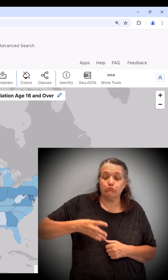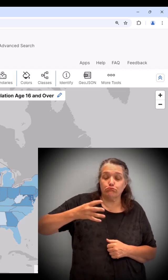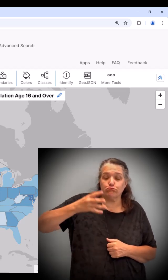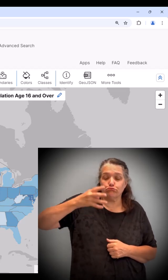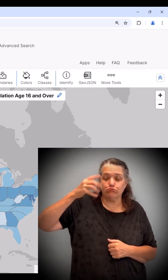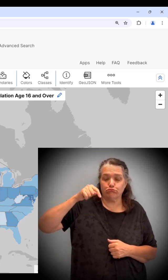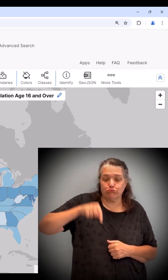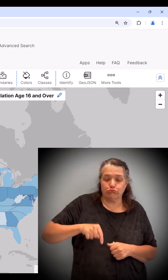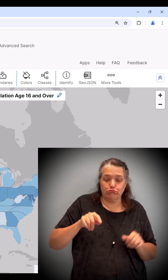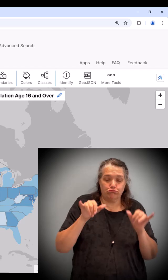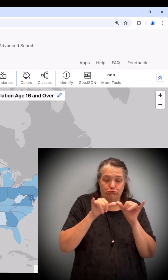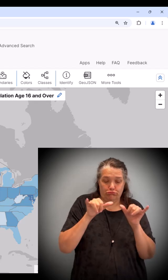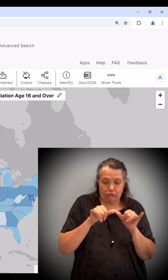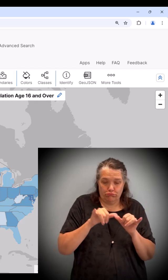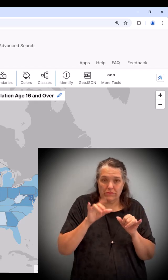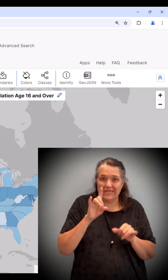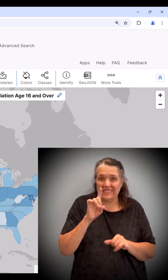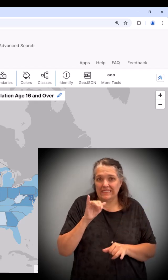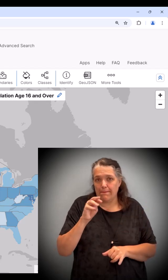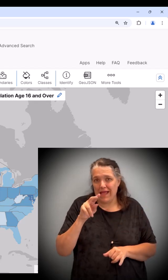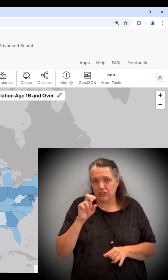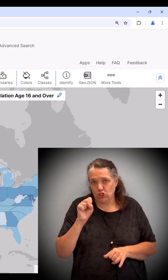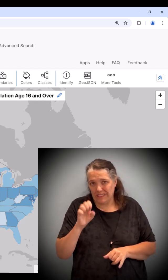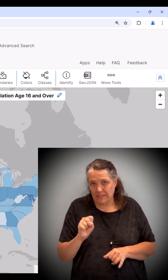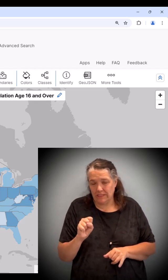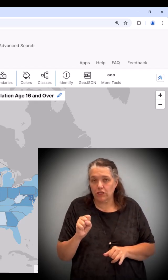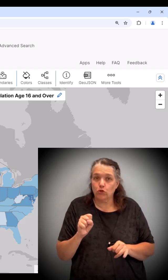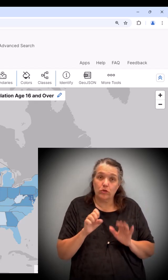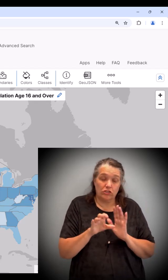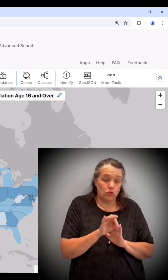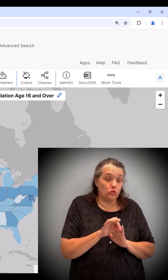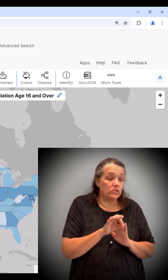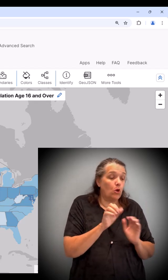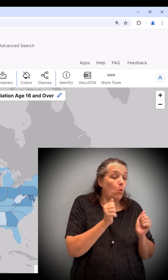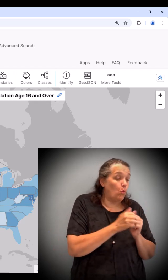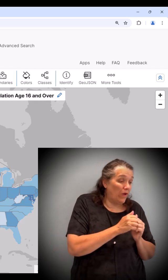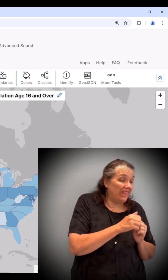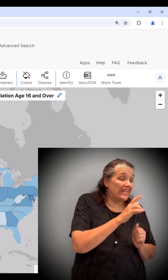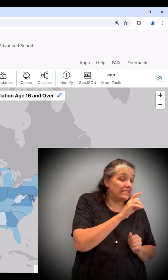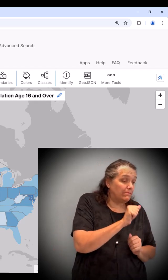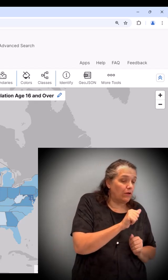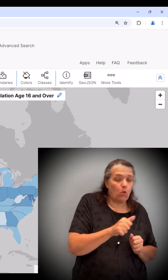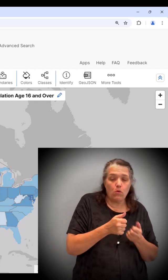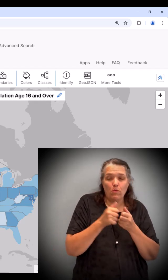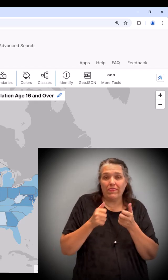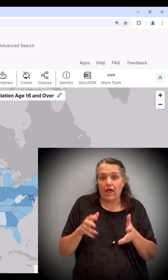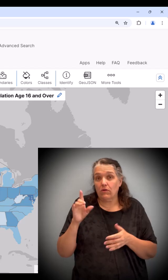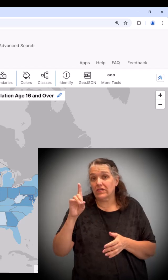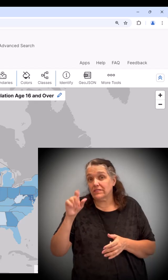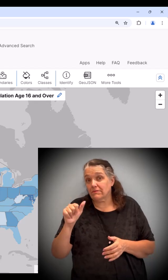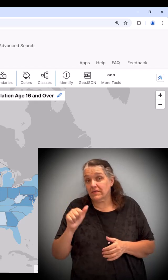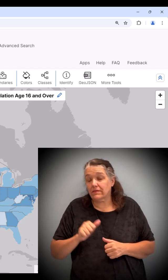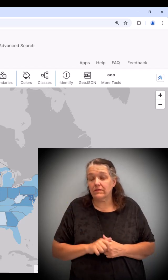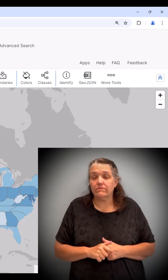Scrolling down to the dimensions section, you can select with a disability or without a disability. Let's